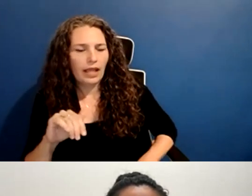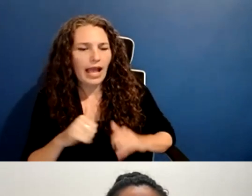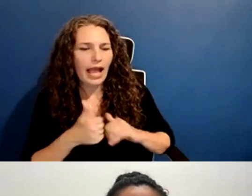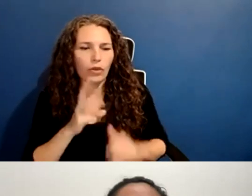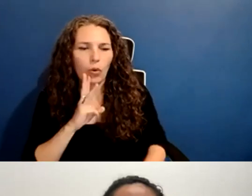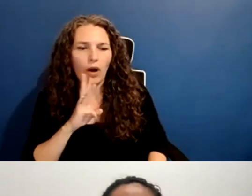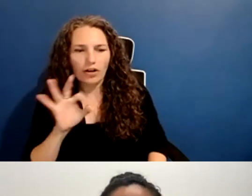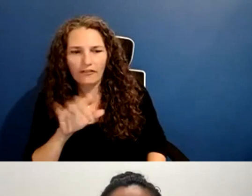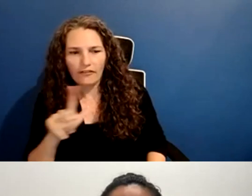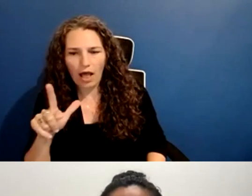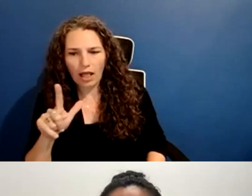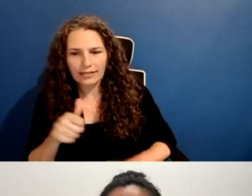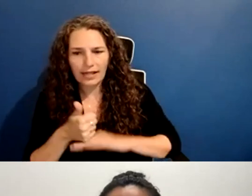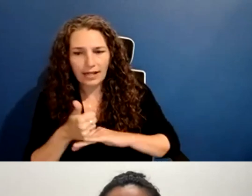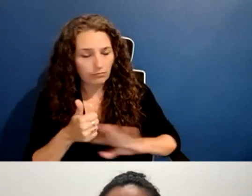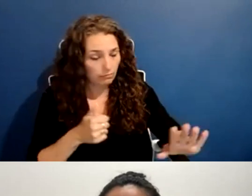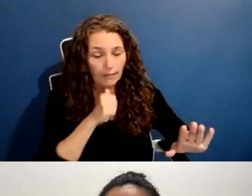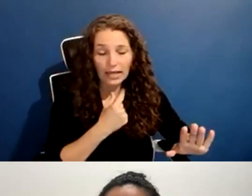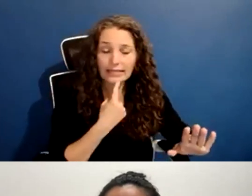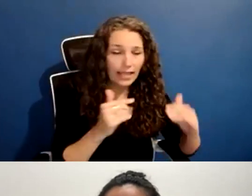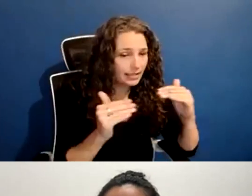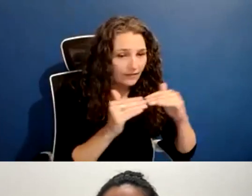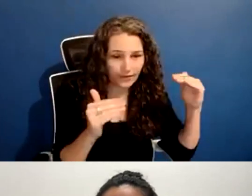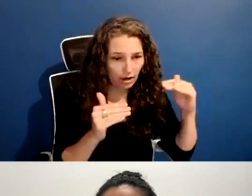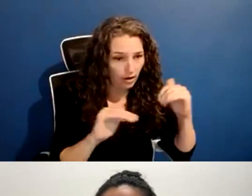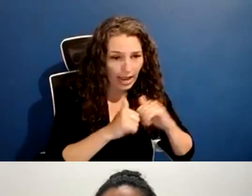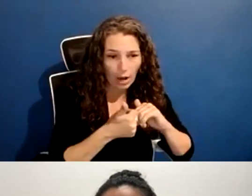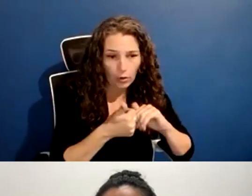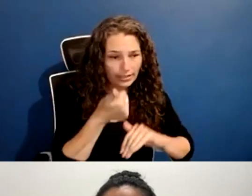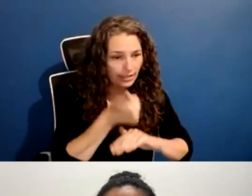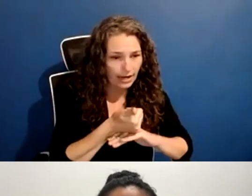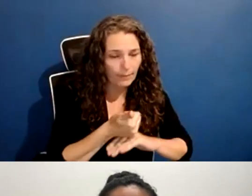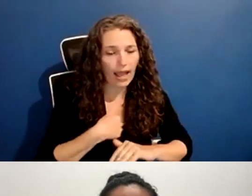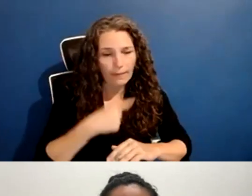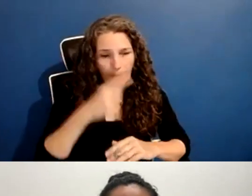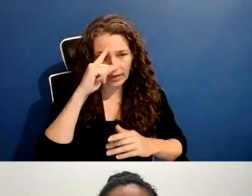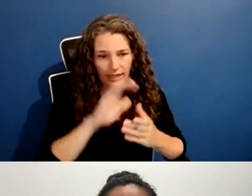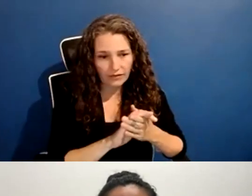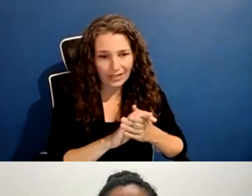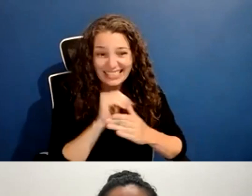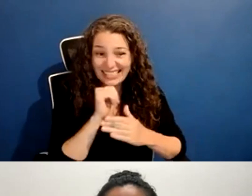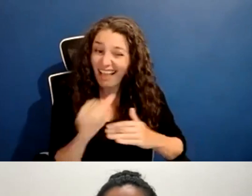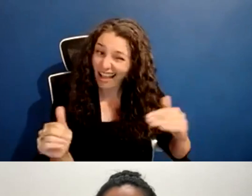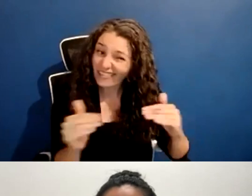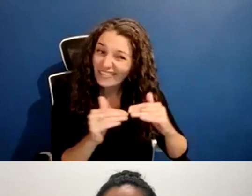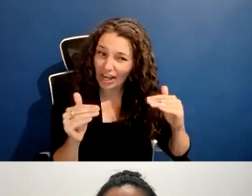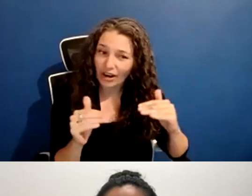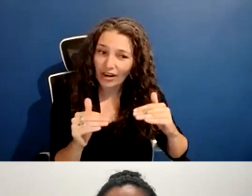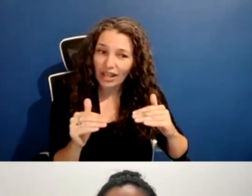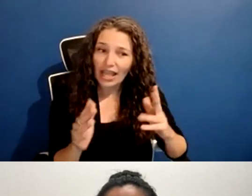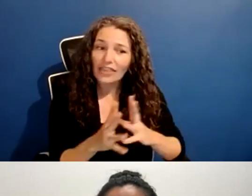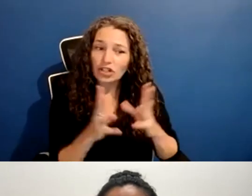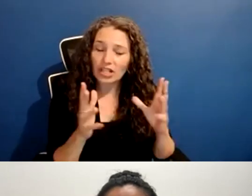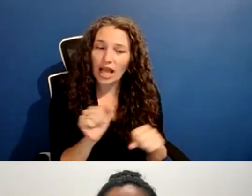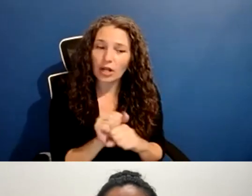fair, the way that film financing waterfalls are set up. I believe it's very unfair and there's a lot of work